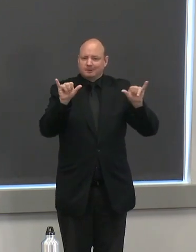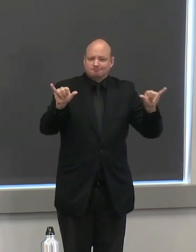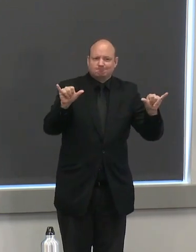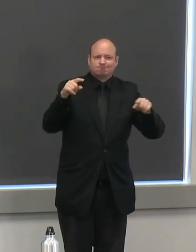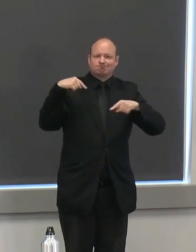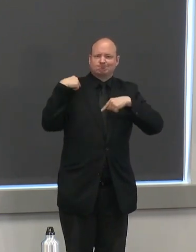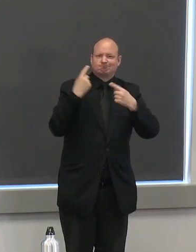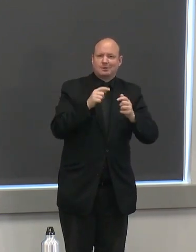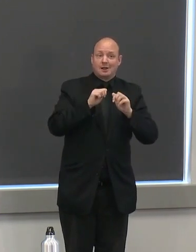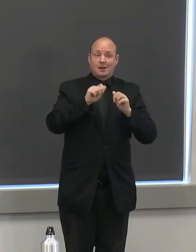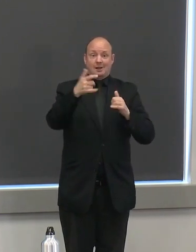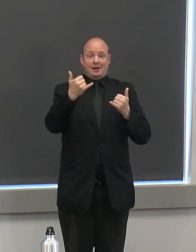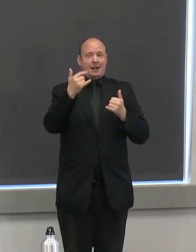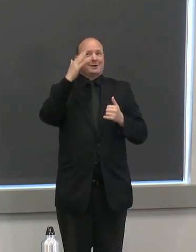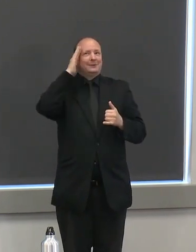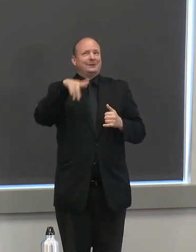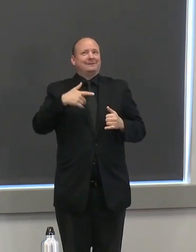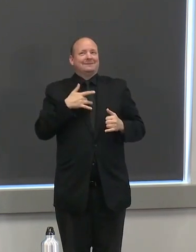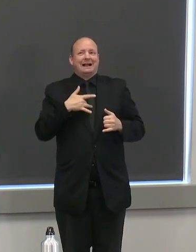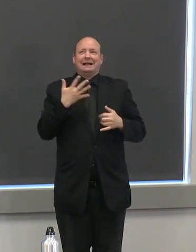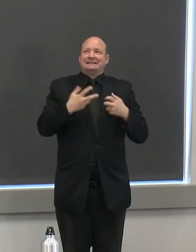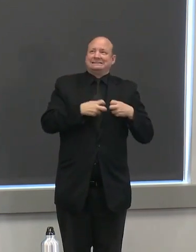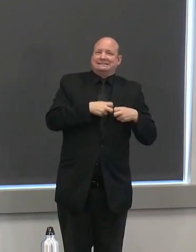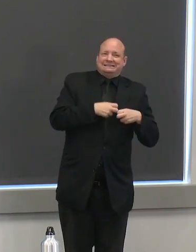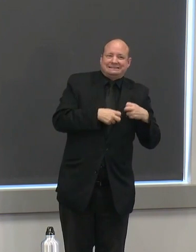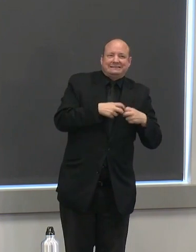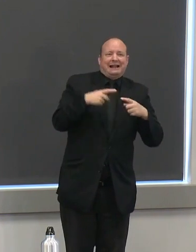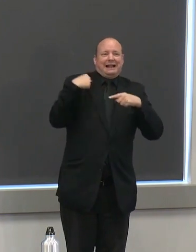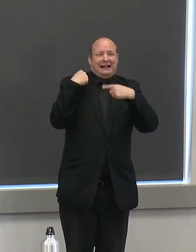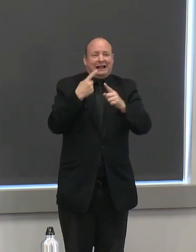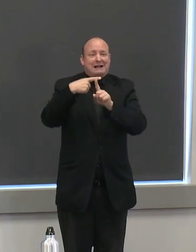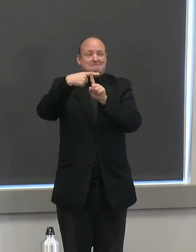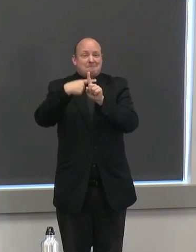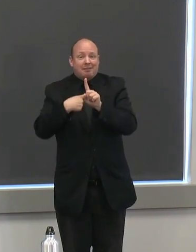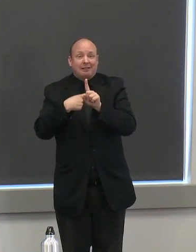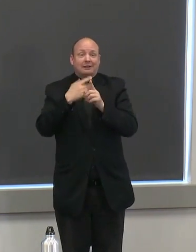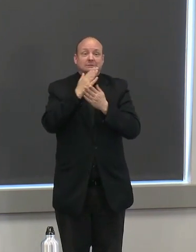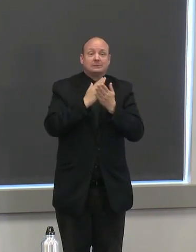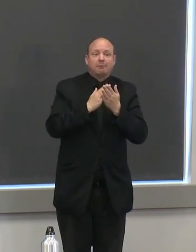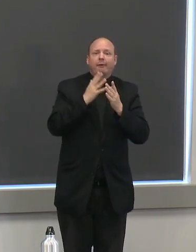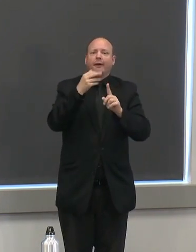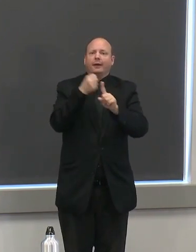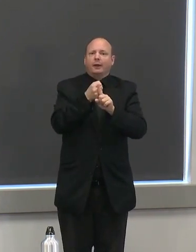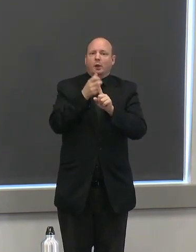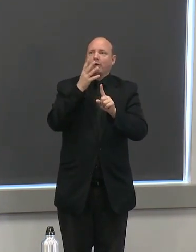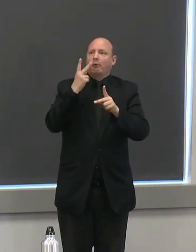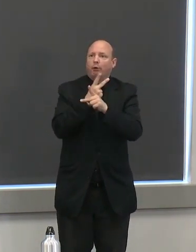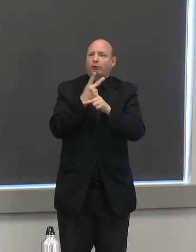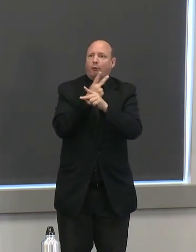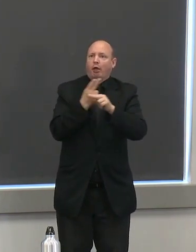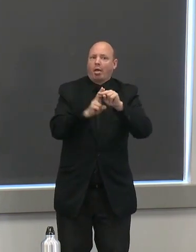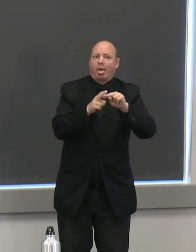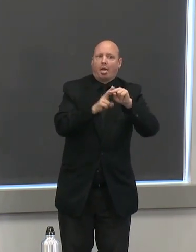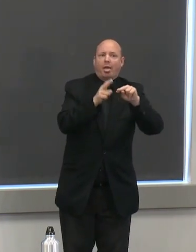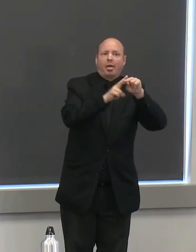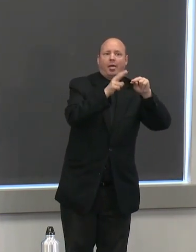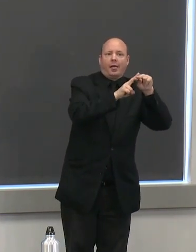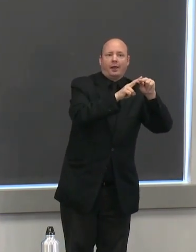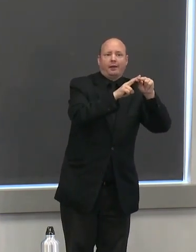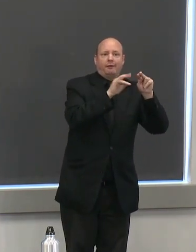repercussions of those actions some much more than others particularly in our underserved communities